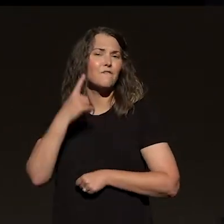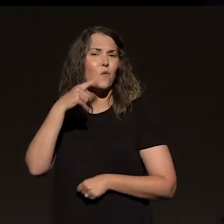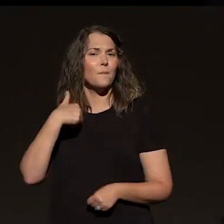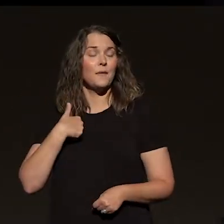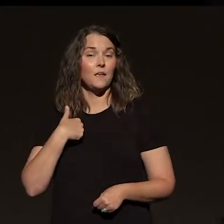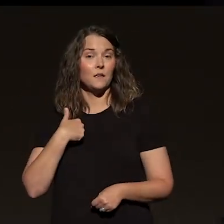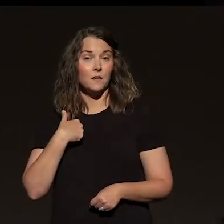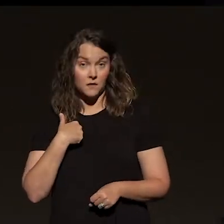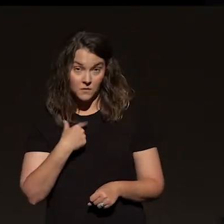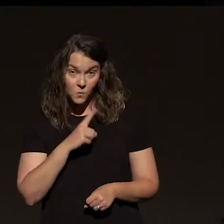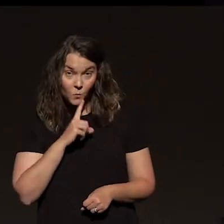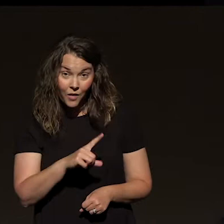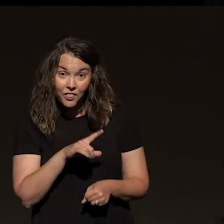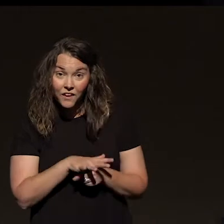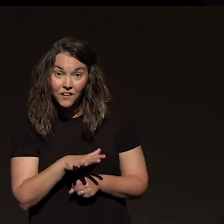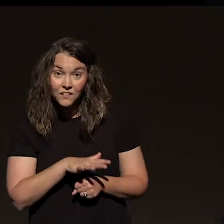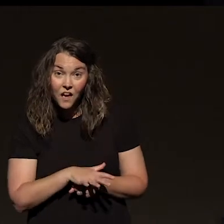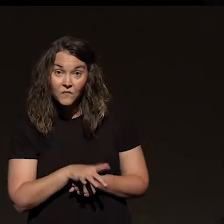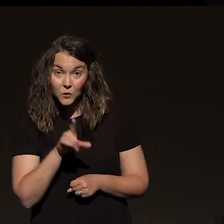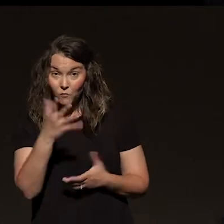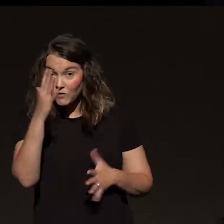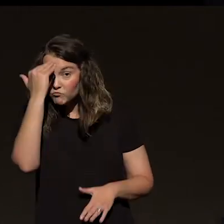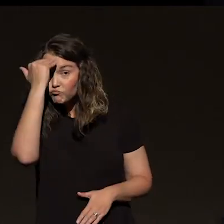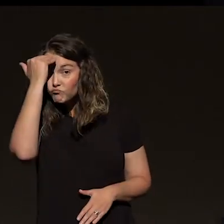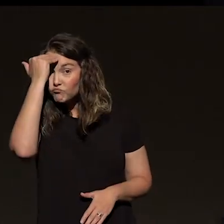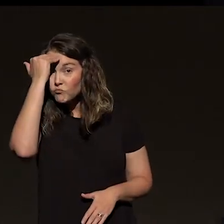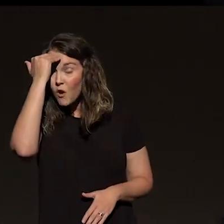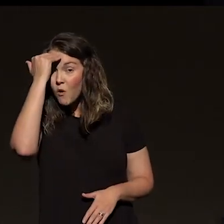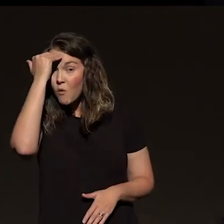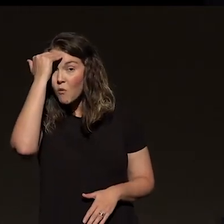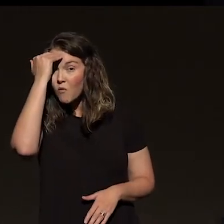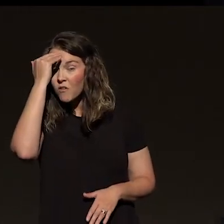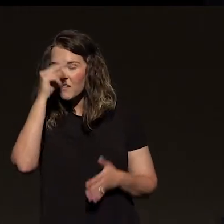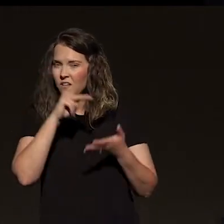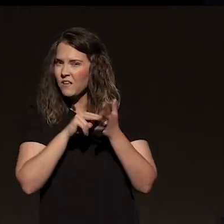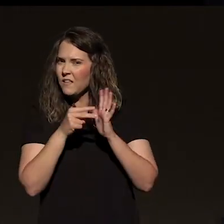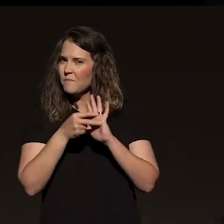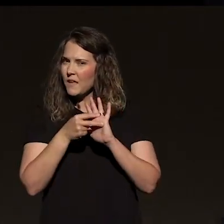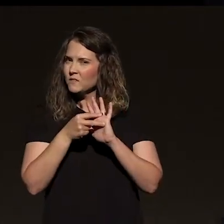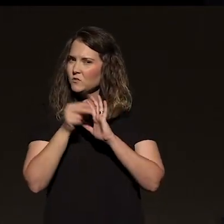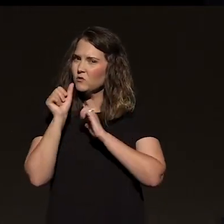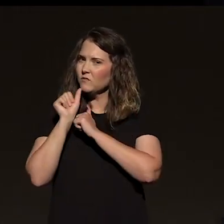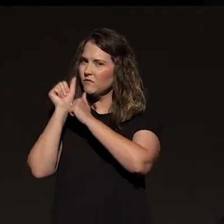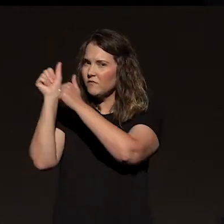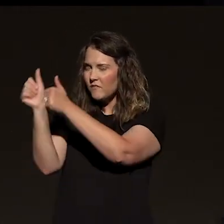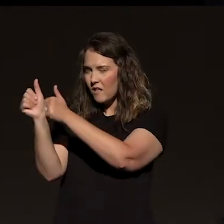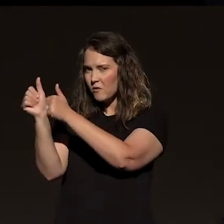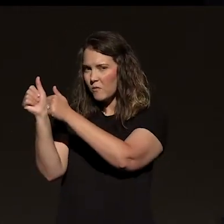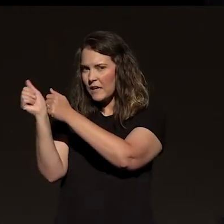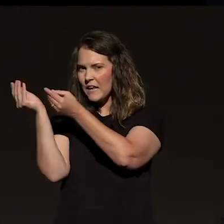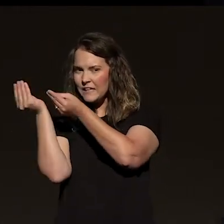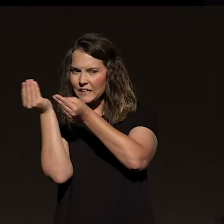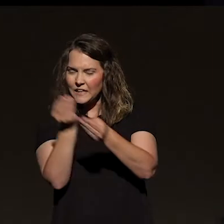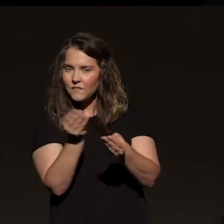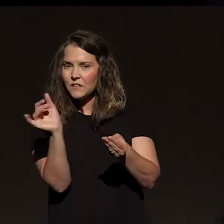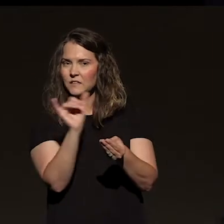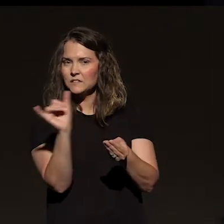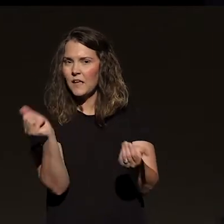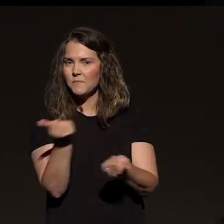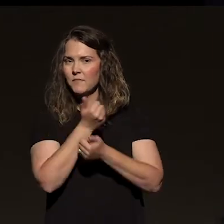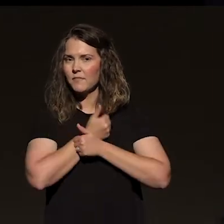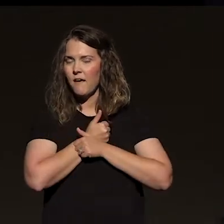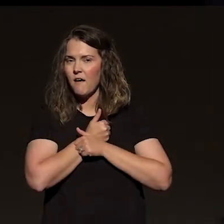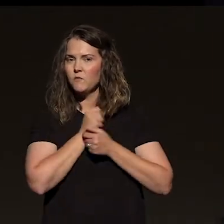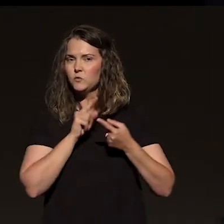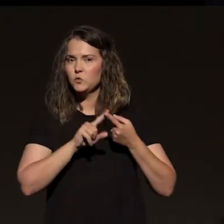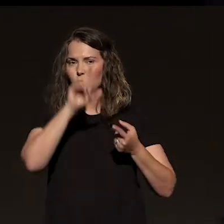But if it's really more than enough and you know that, are you both standing in that and then giving that same kind of love to your spouse right now who may be